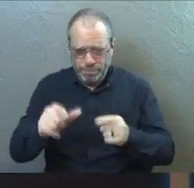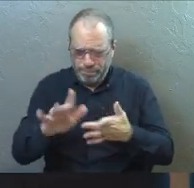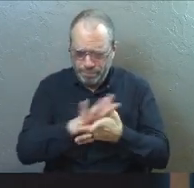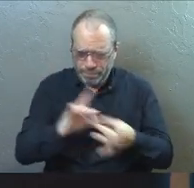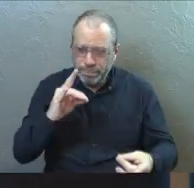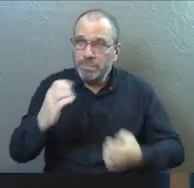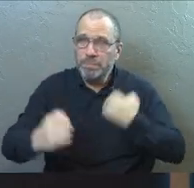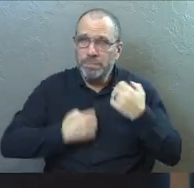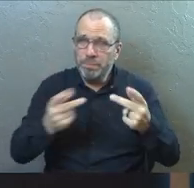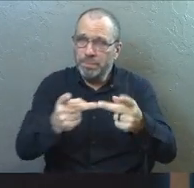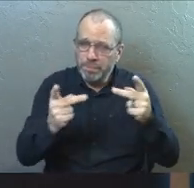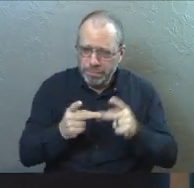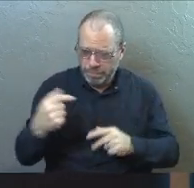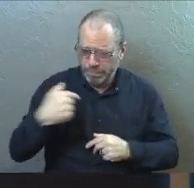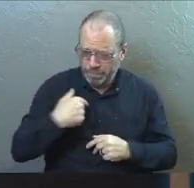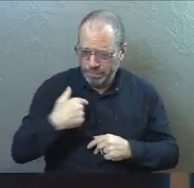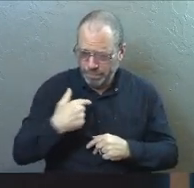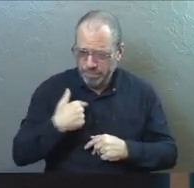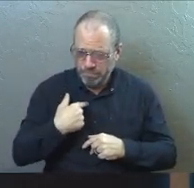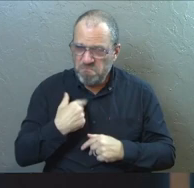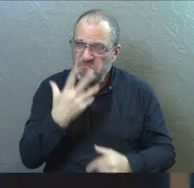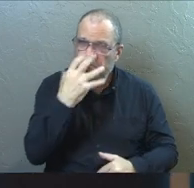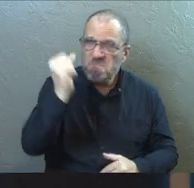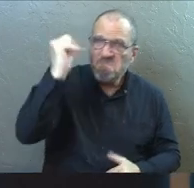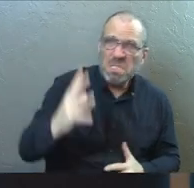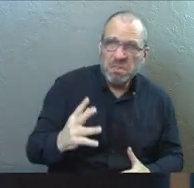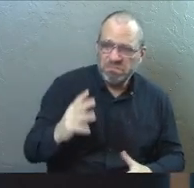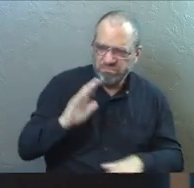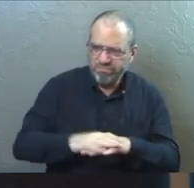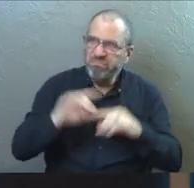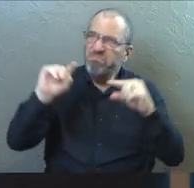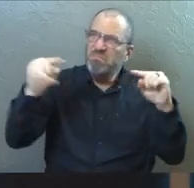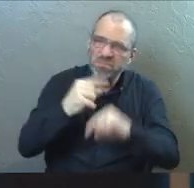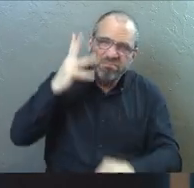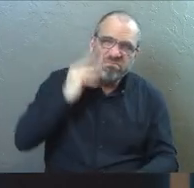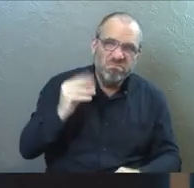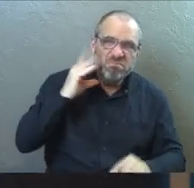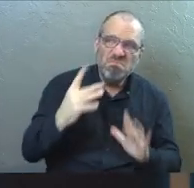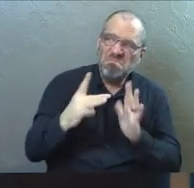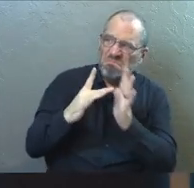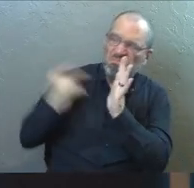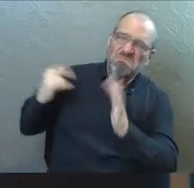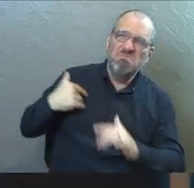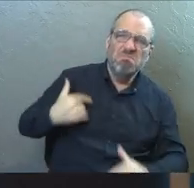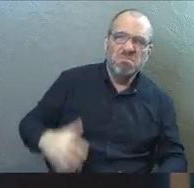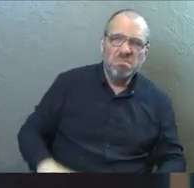spiritual, emotional place where I had gotten angry with God for the hurt that I had gone through.